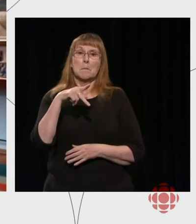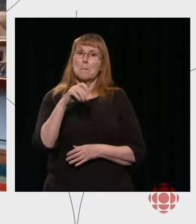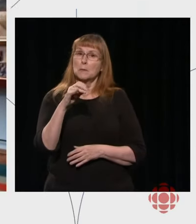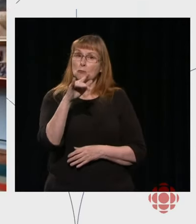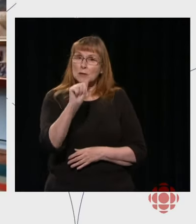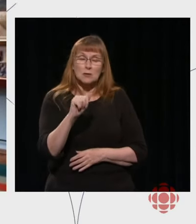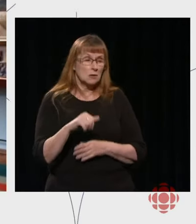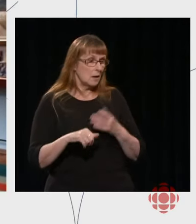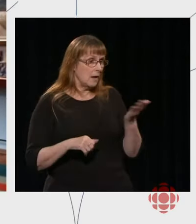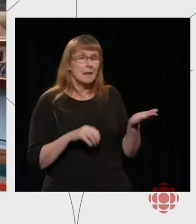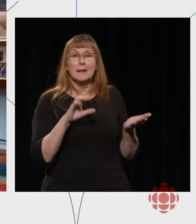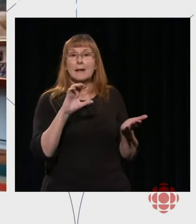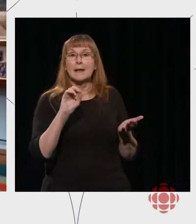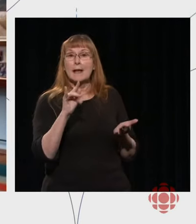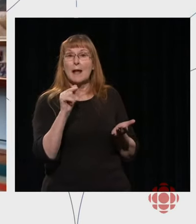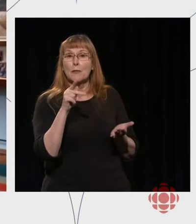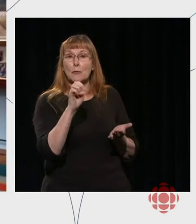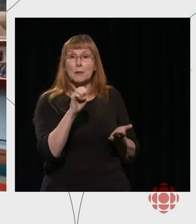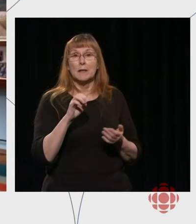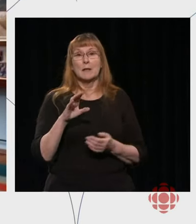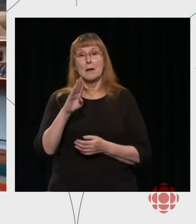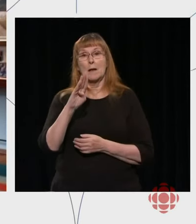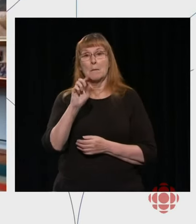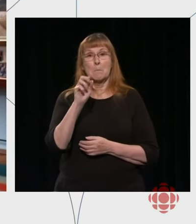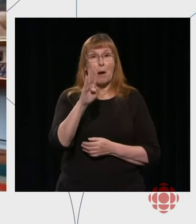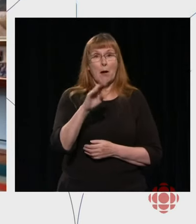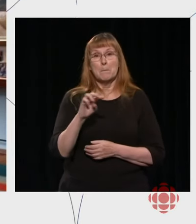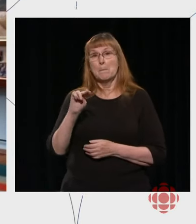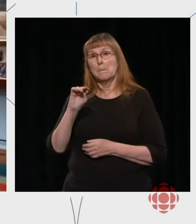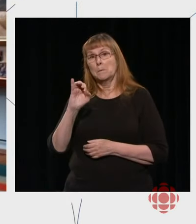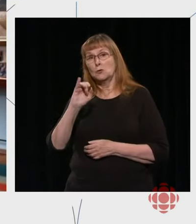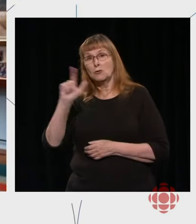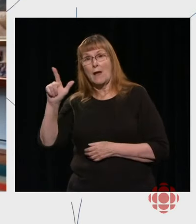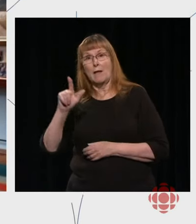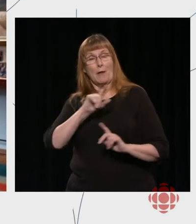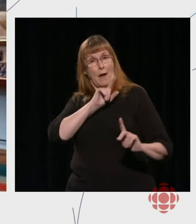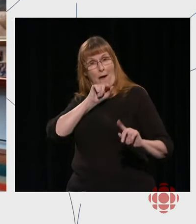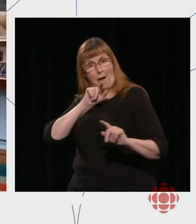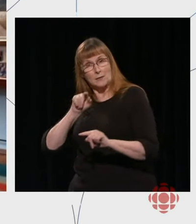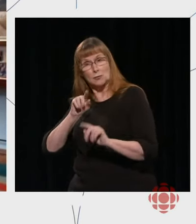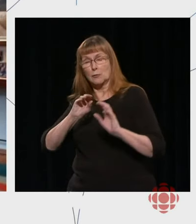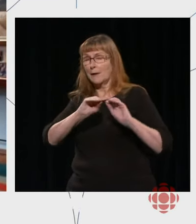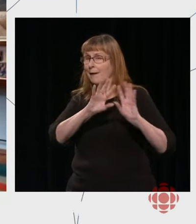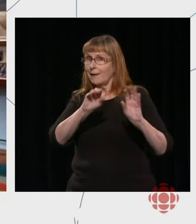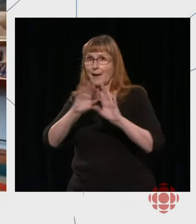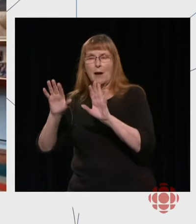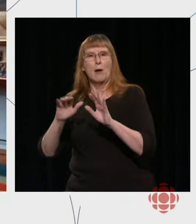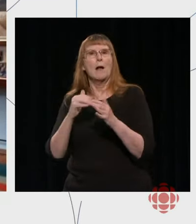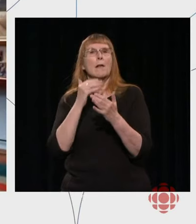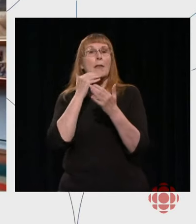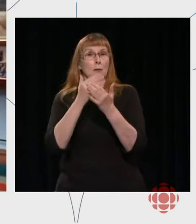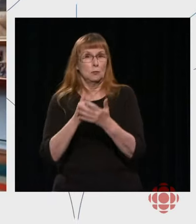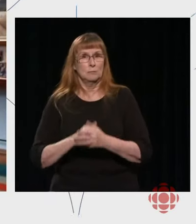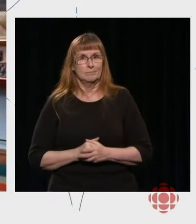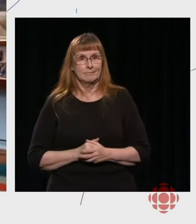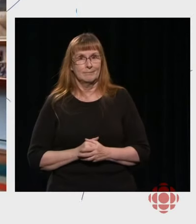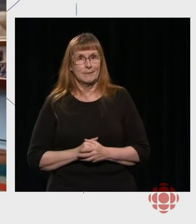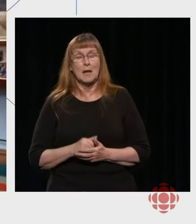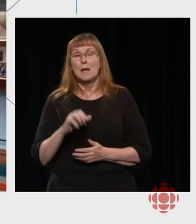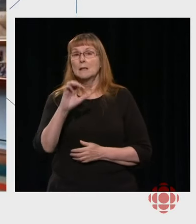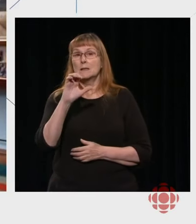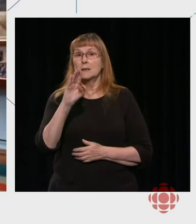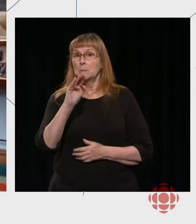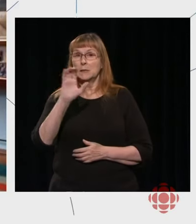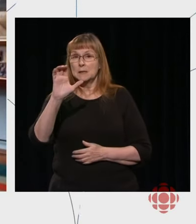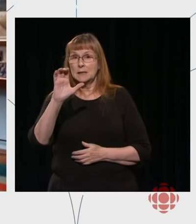the clarity of their answers. CBC Radio-Canada, it